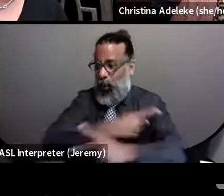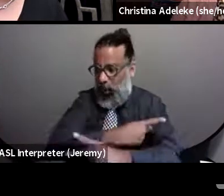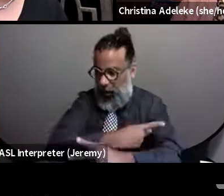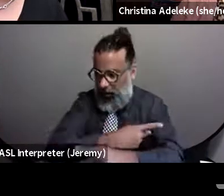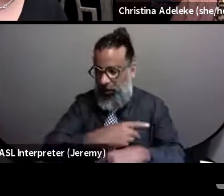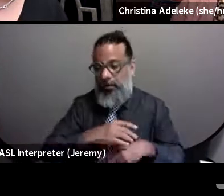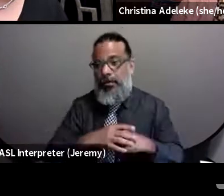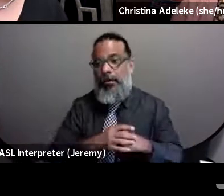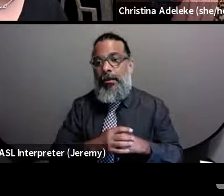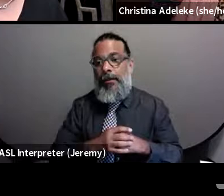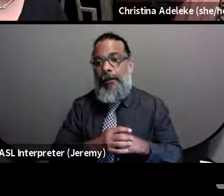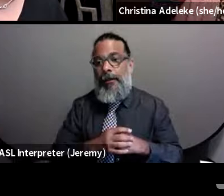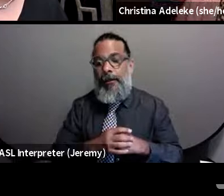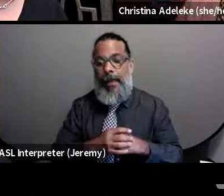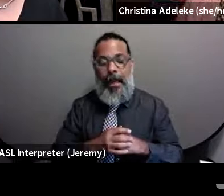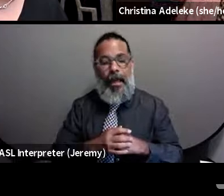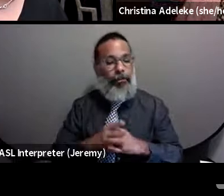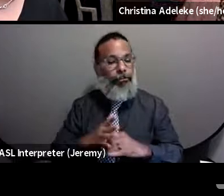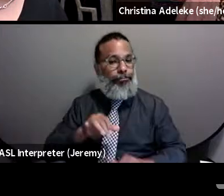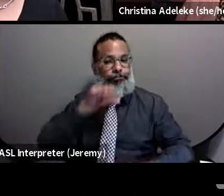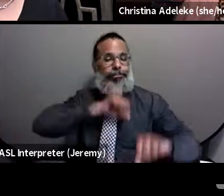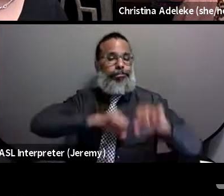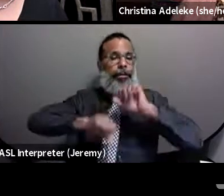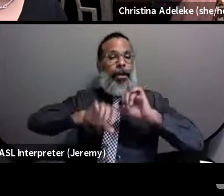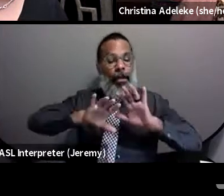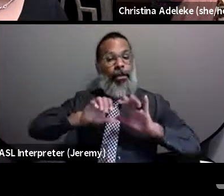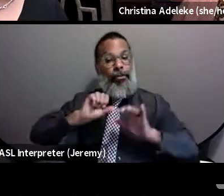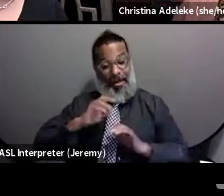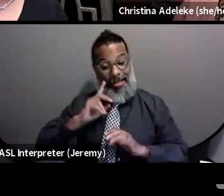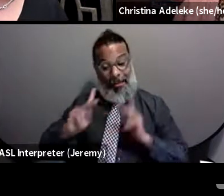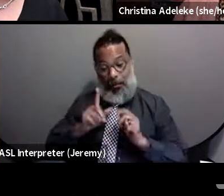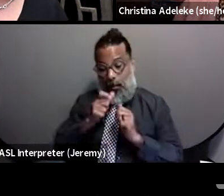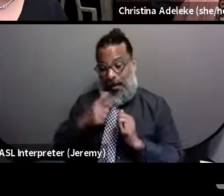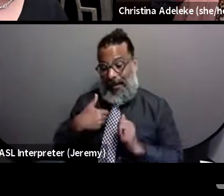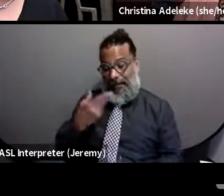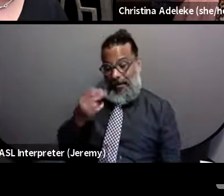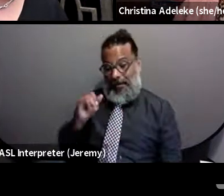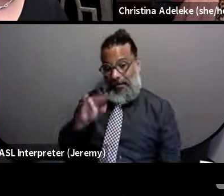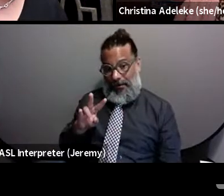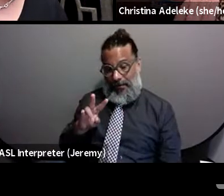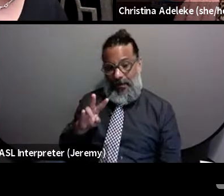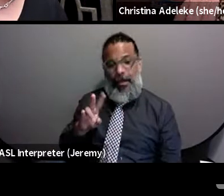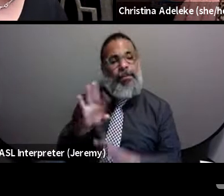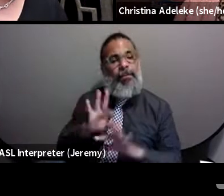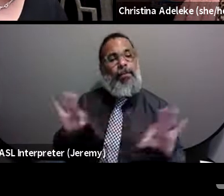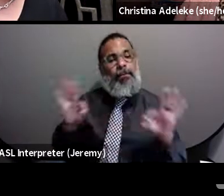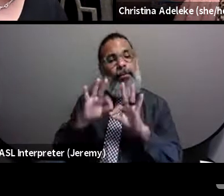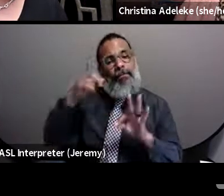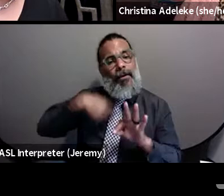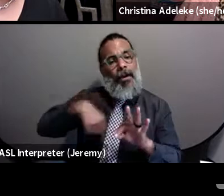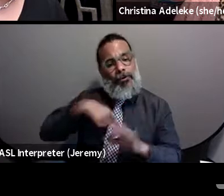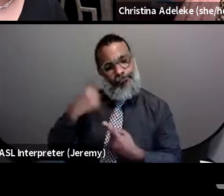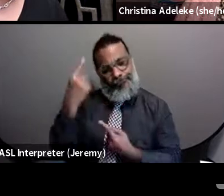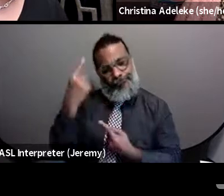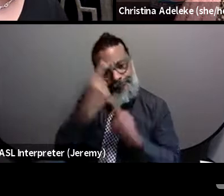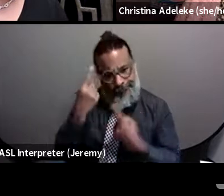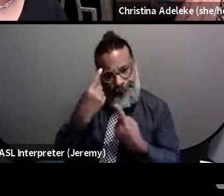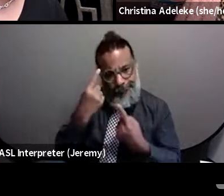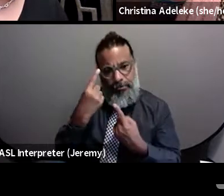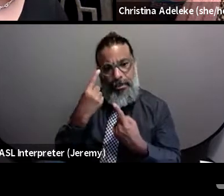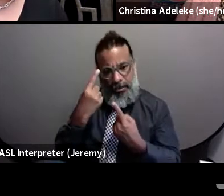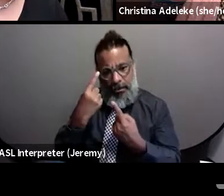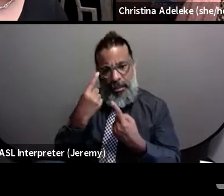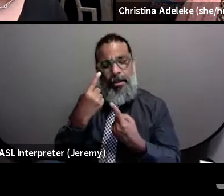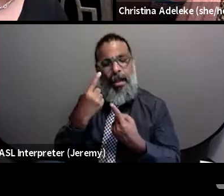difficult. So I think that for people with HIV would be important for us to consider that we